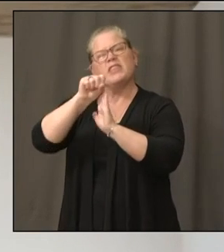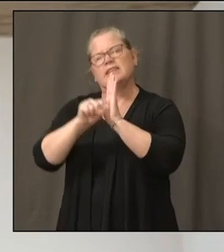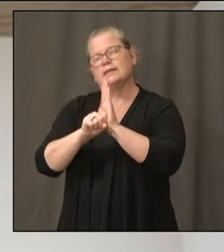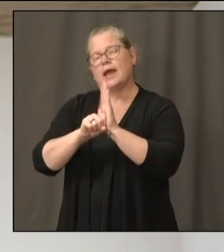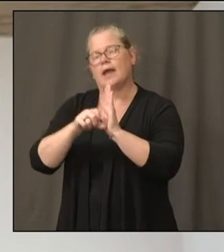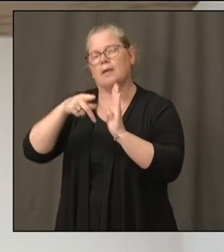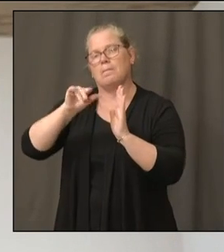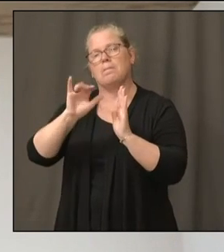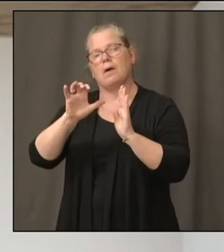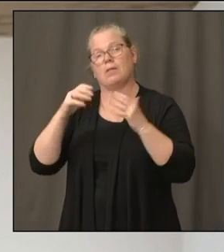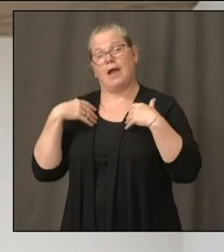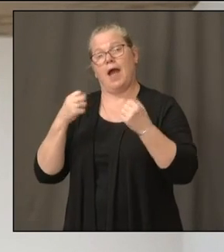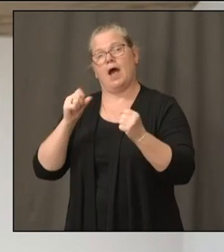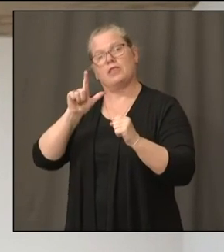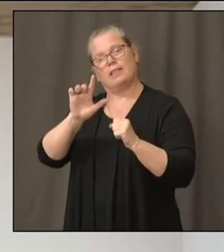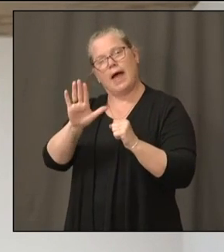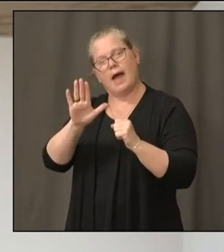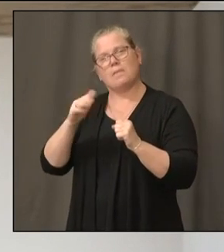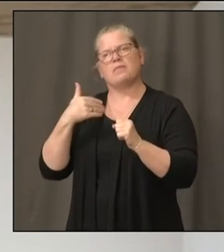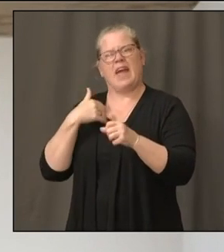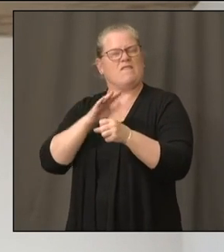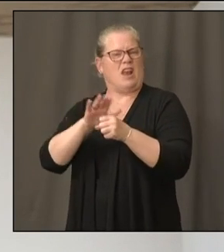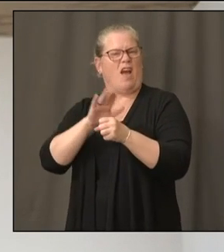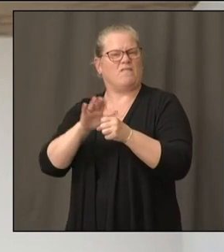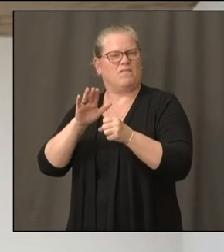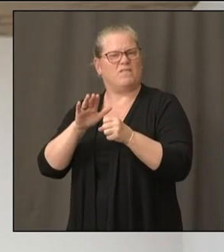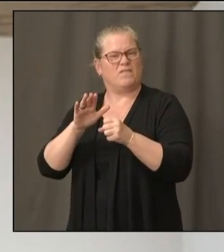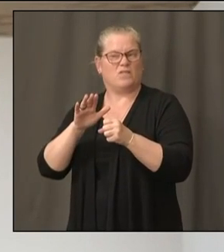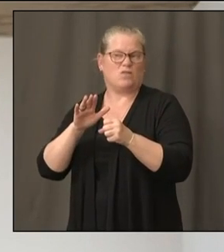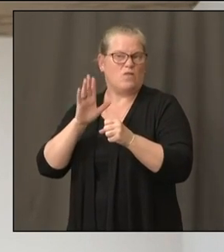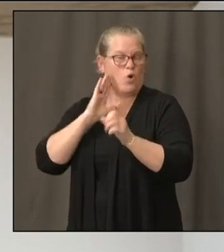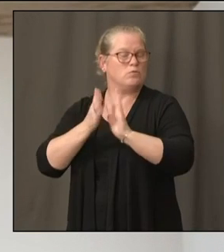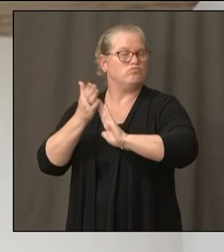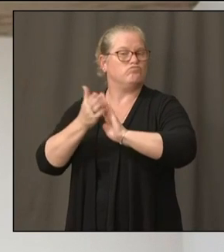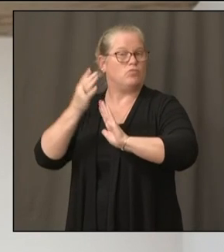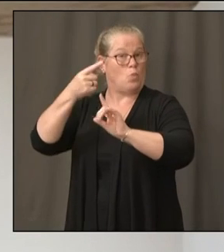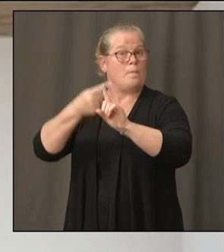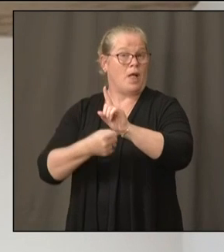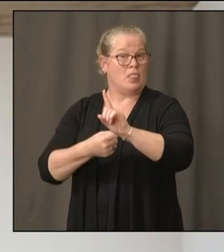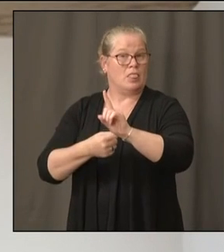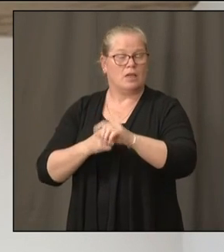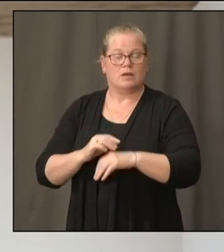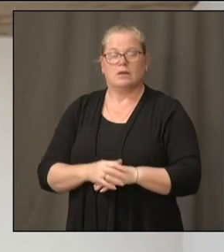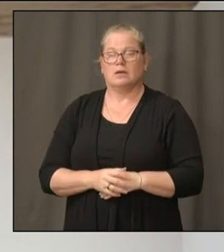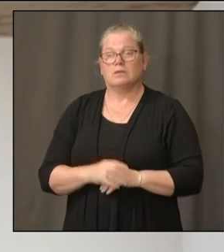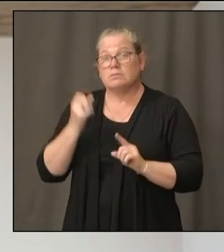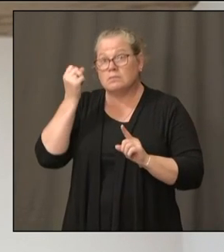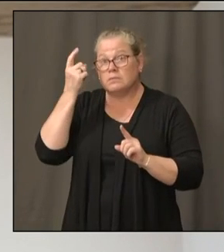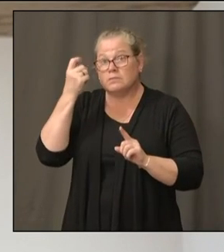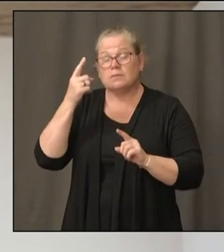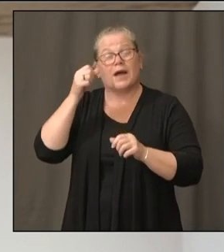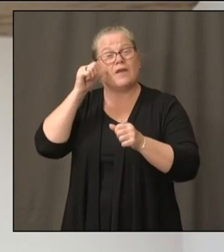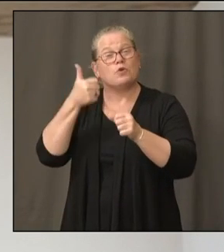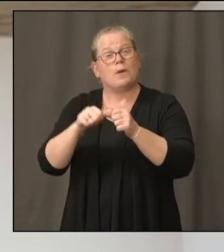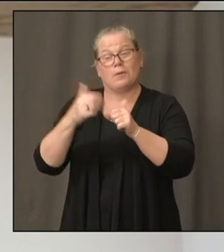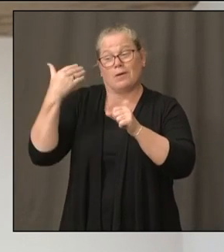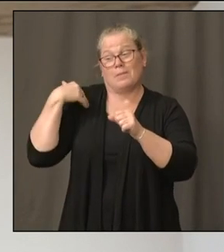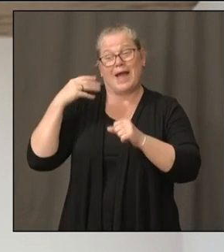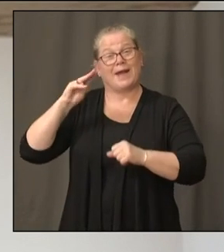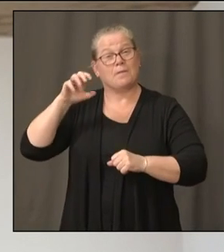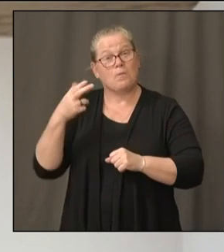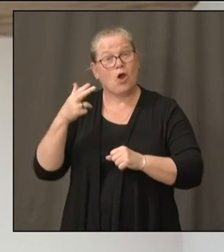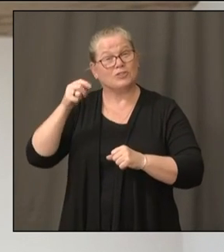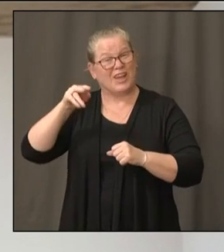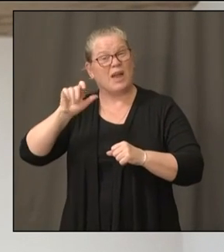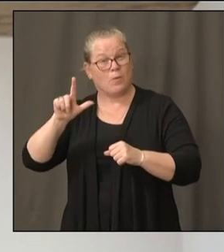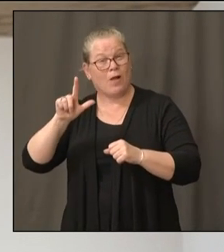is that there are so many parts to testing. If you remember back in March and April, that a